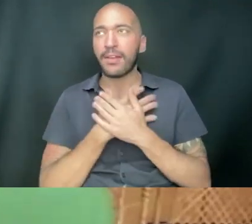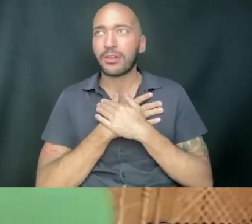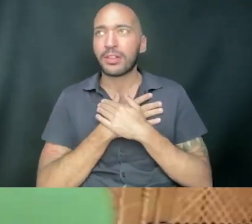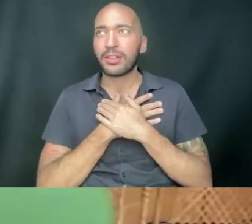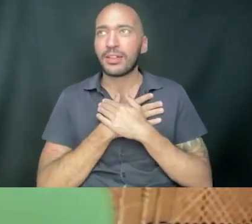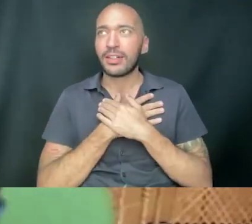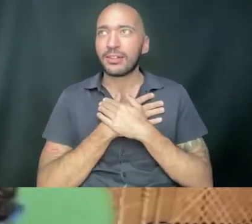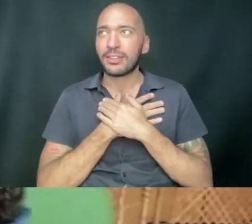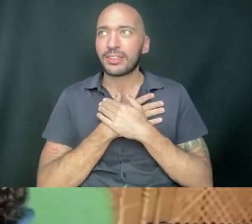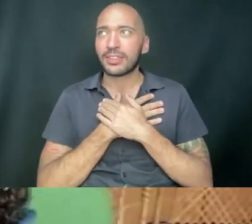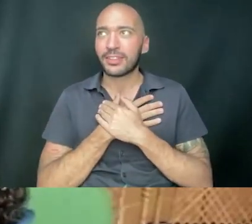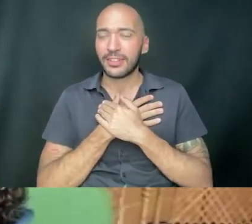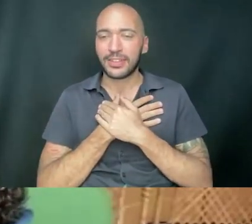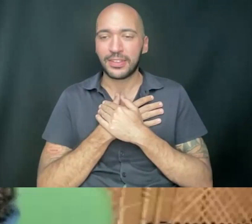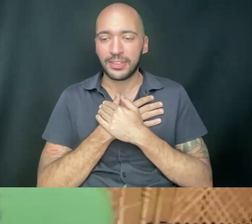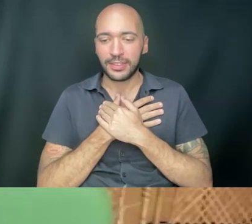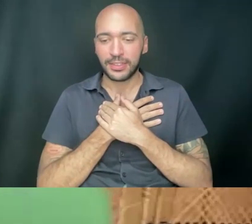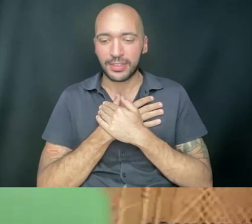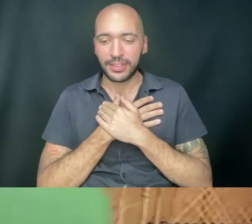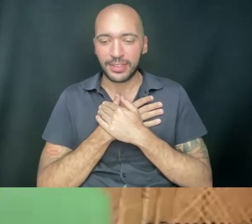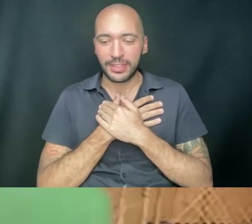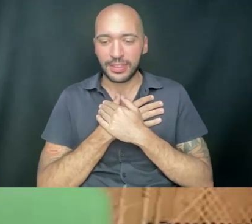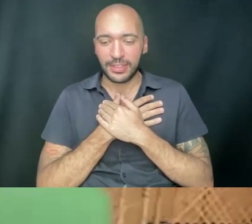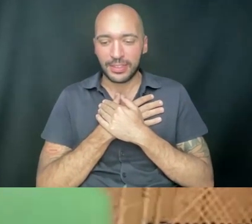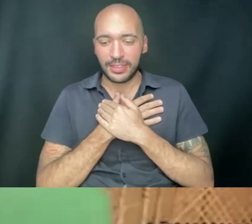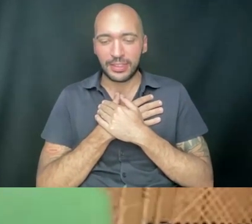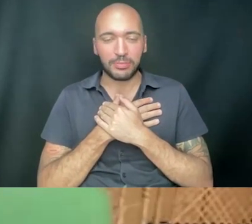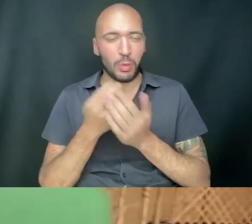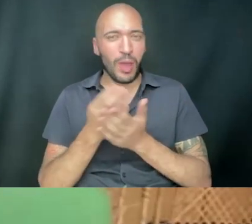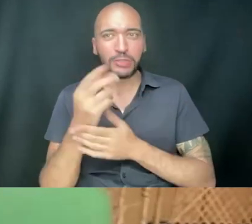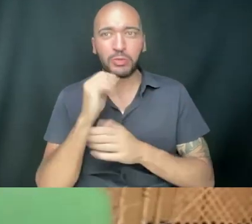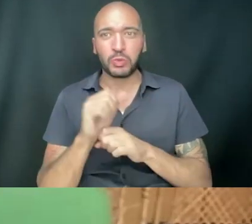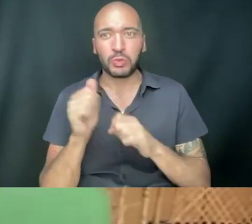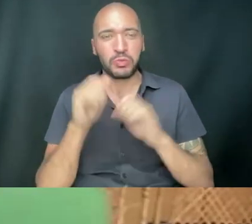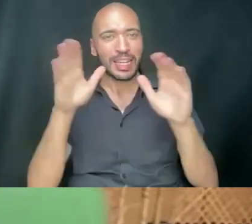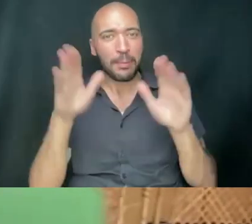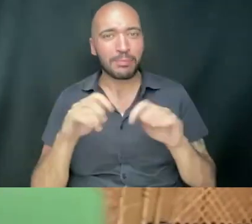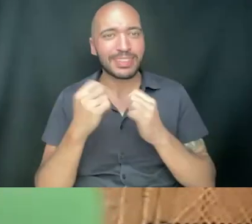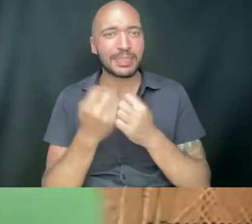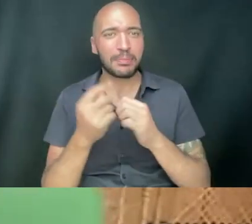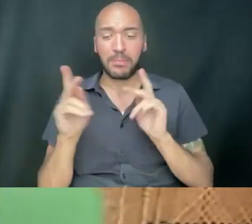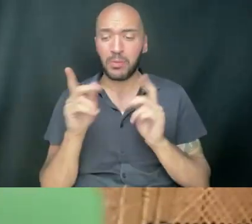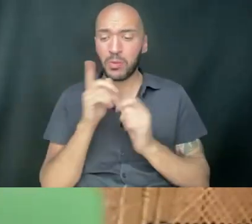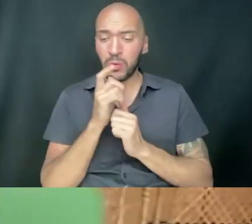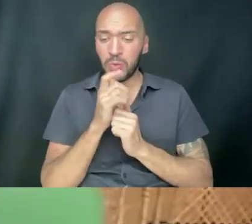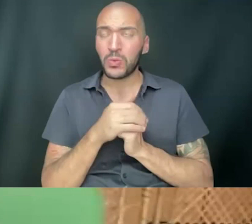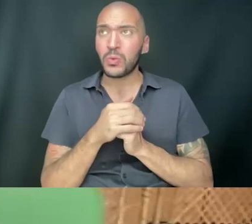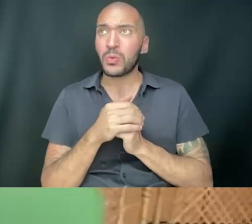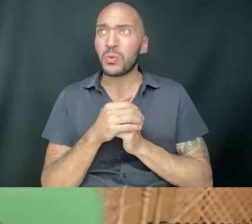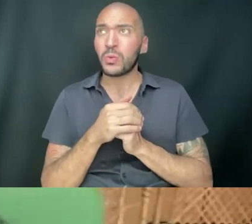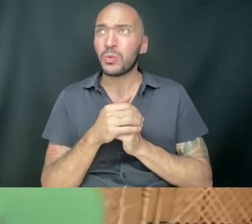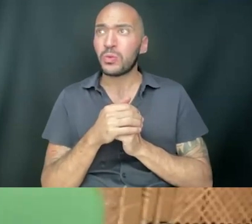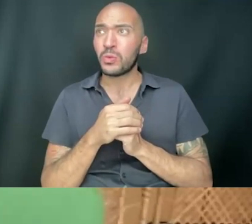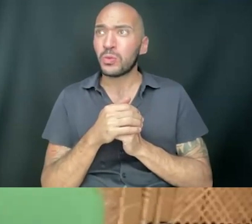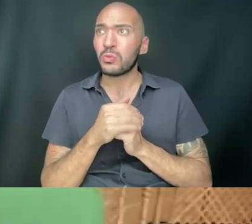feel so honored to be working with such an incredible team of people who put,